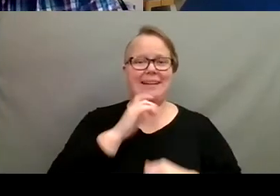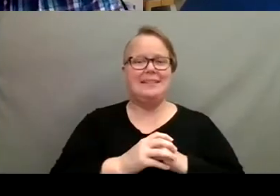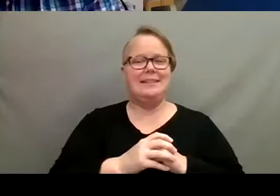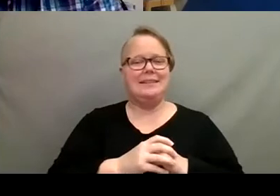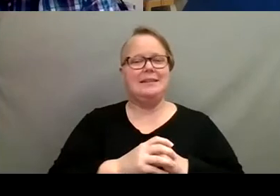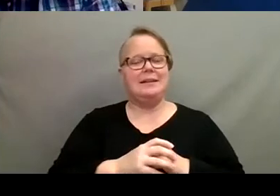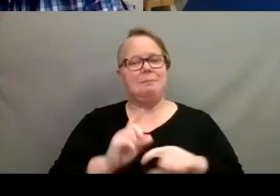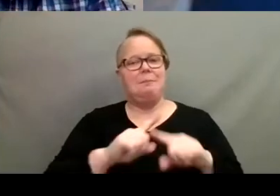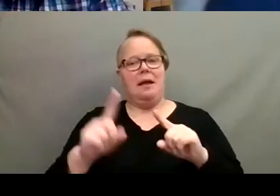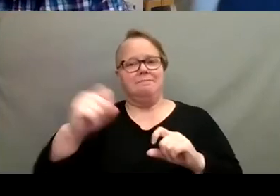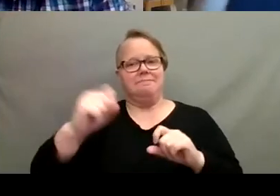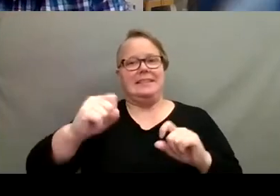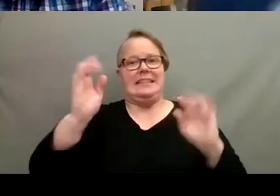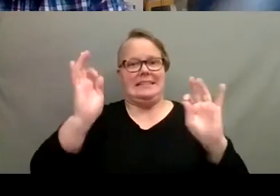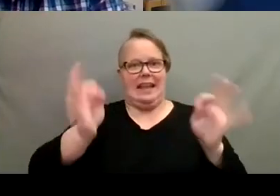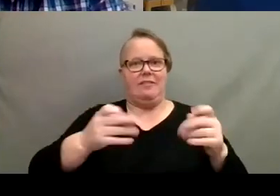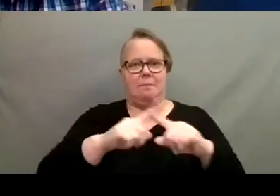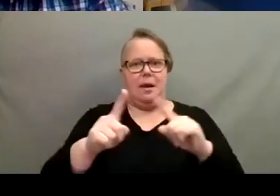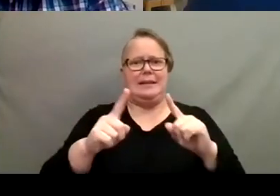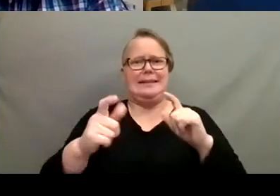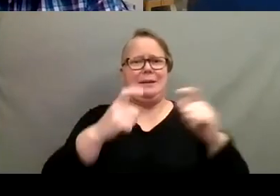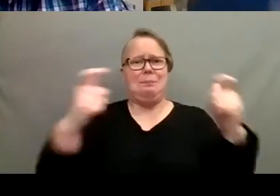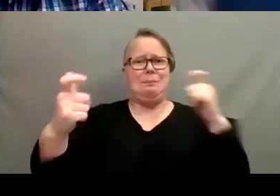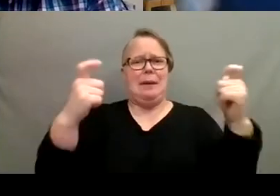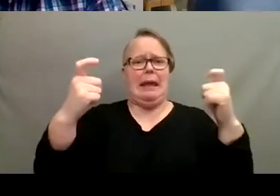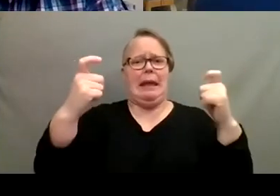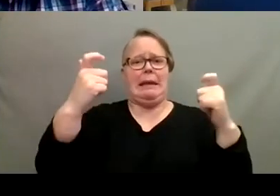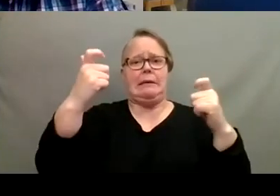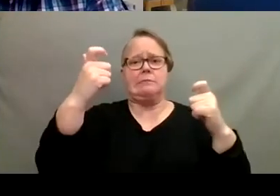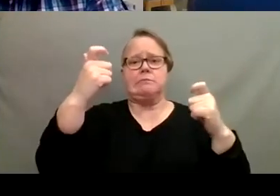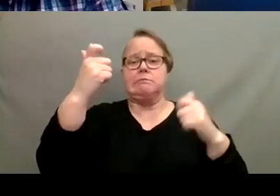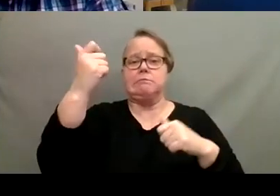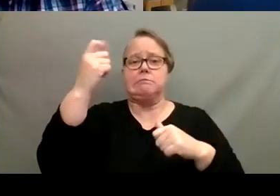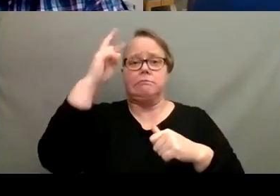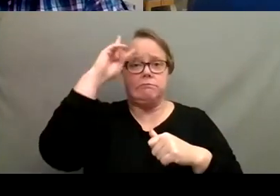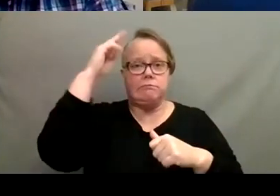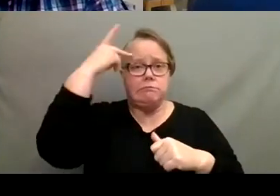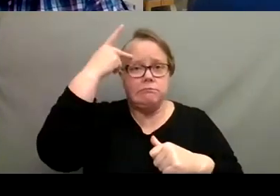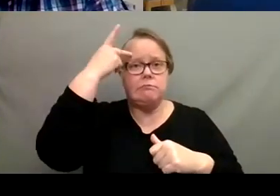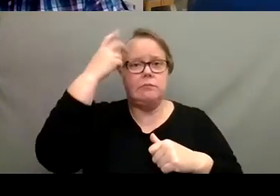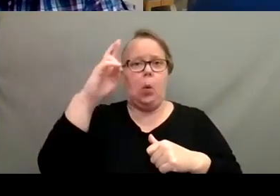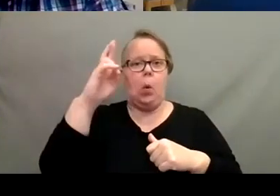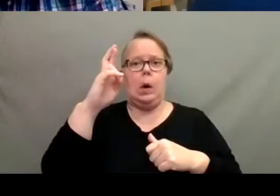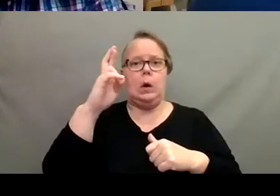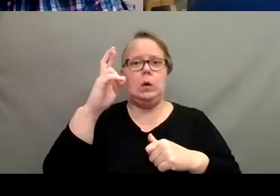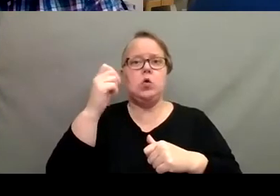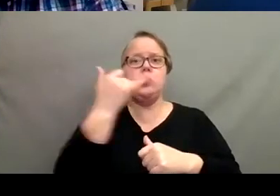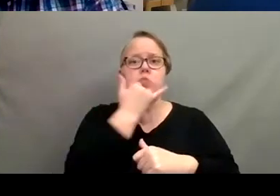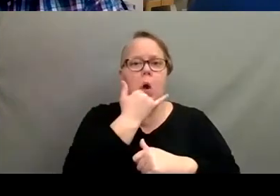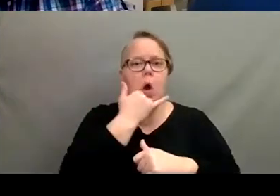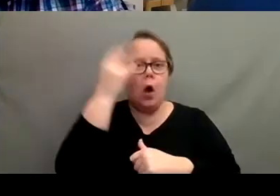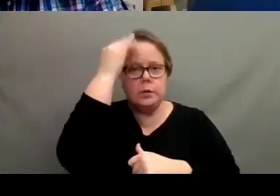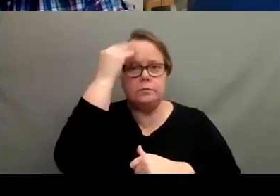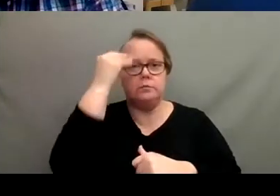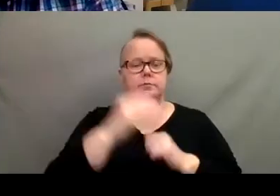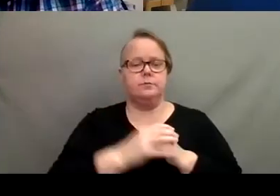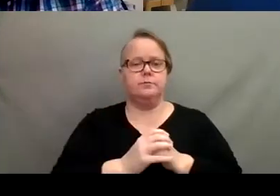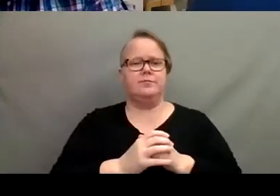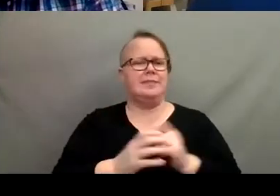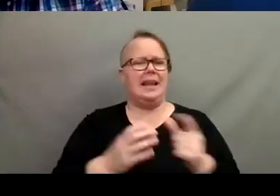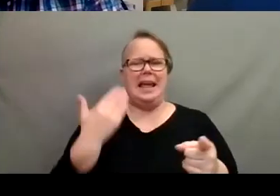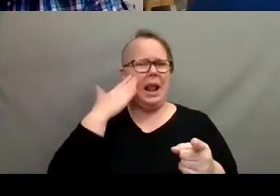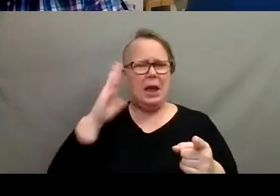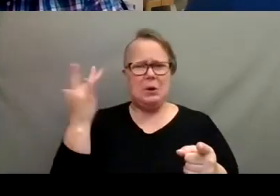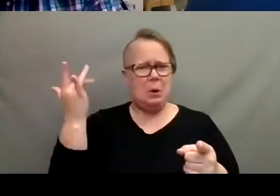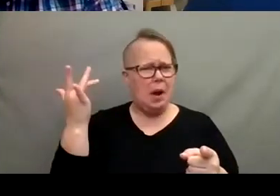so yeah, definitely. But there's a big misconception. You see it all the time on social media. Yeah. Yep. Exactly. And I don't know what it